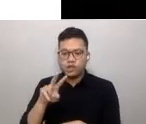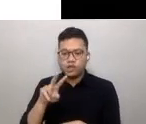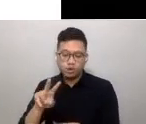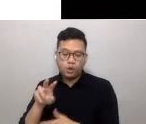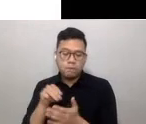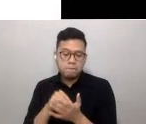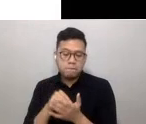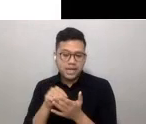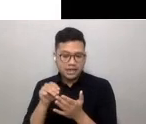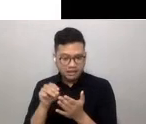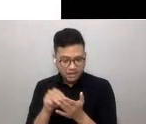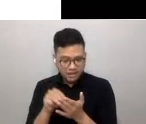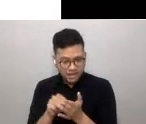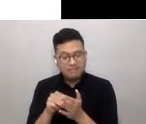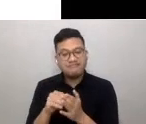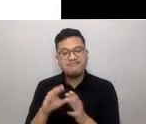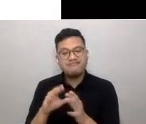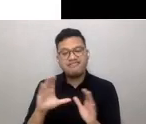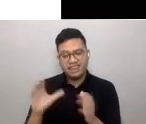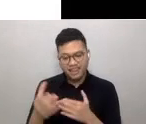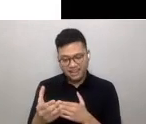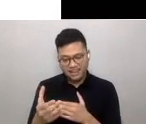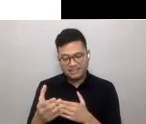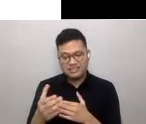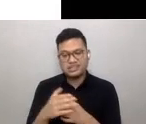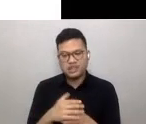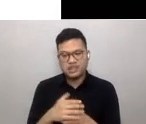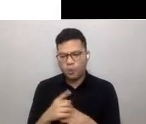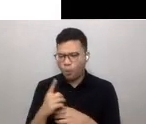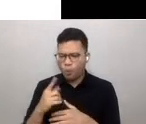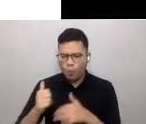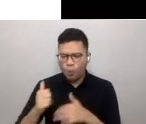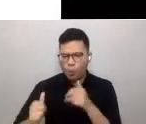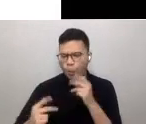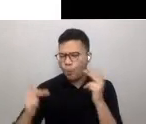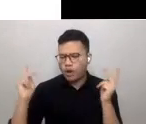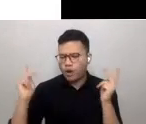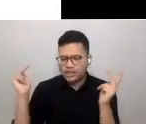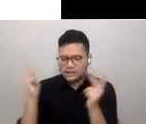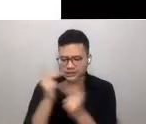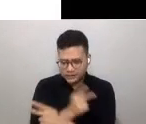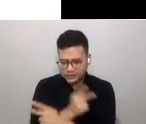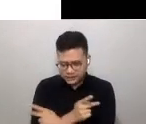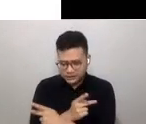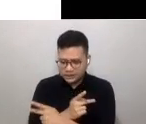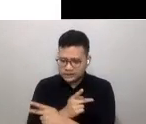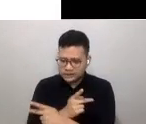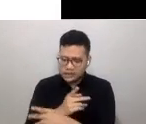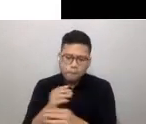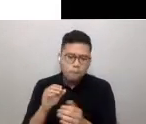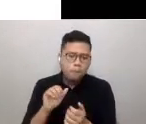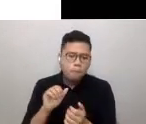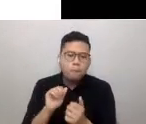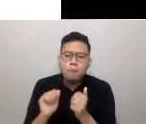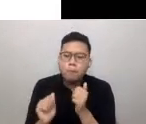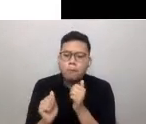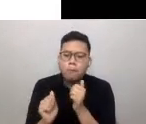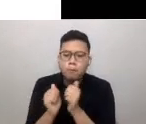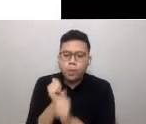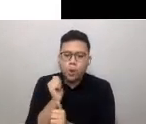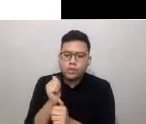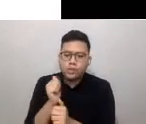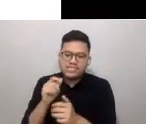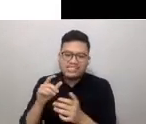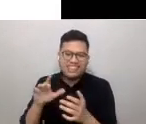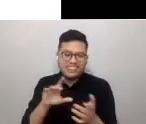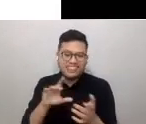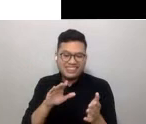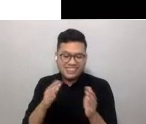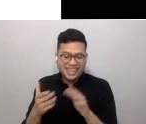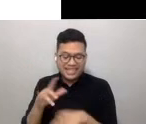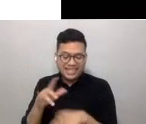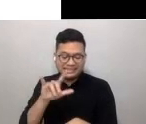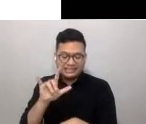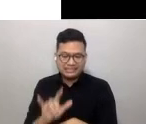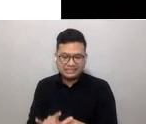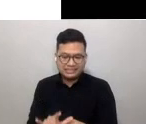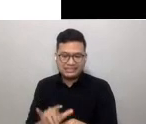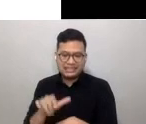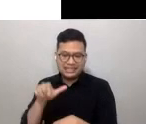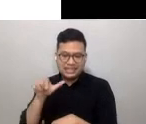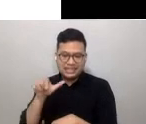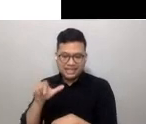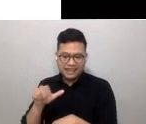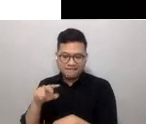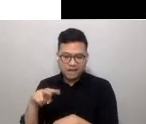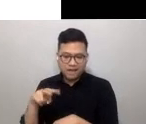,000 deaths worldwide, making it one of the world's most deadly pandemics. This has led to the worst financial crisis since the Great